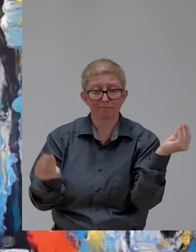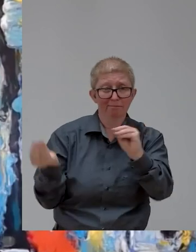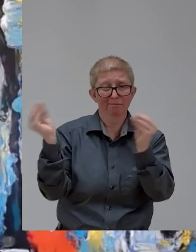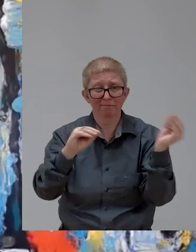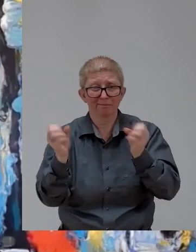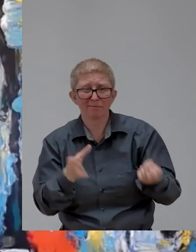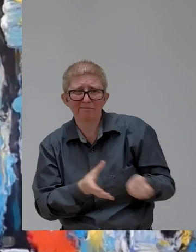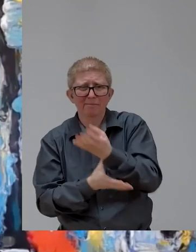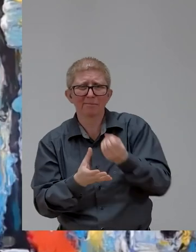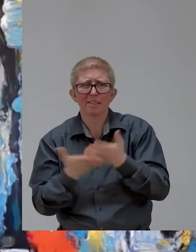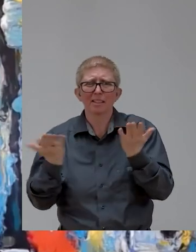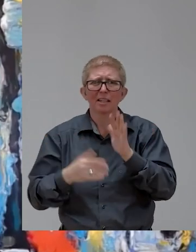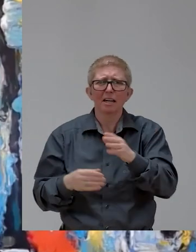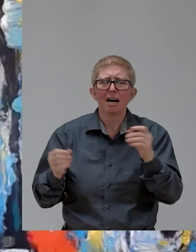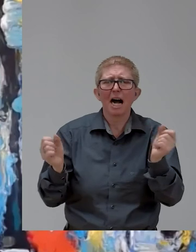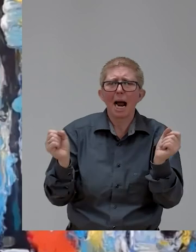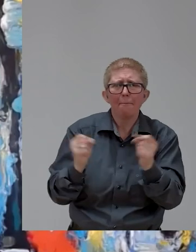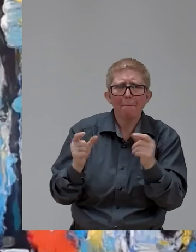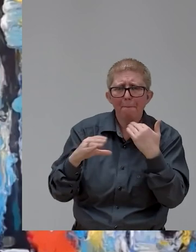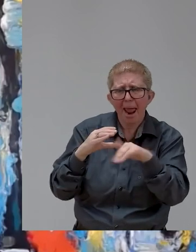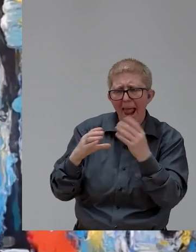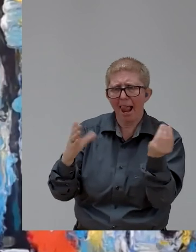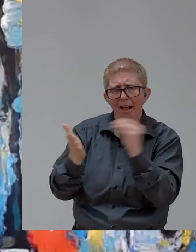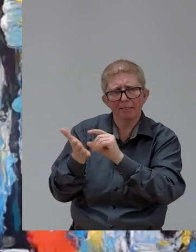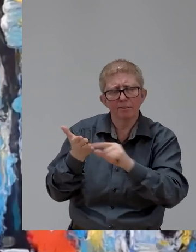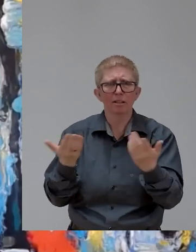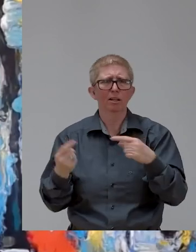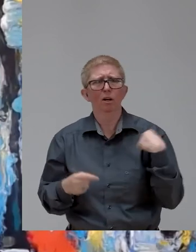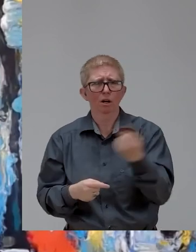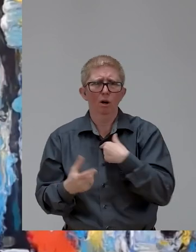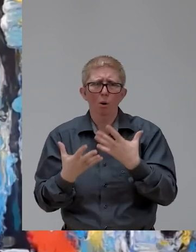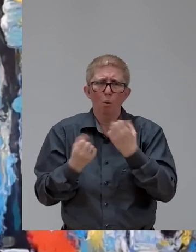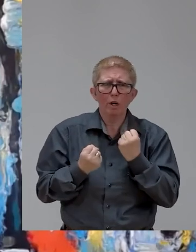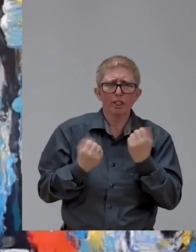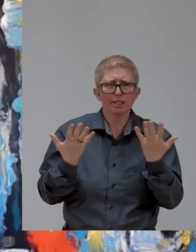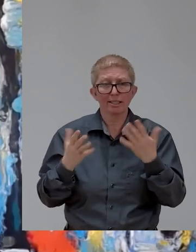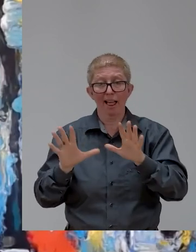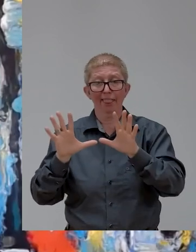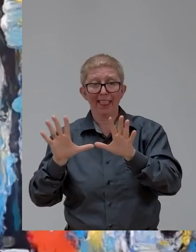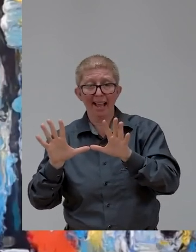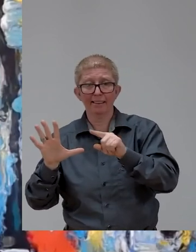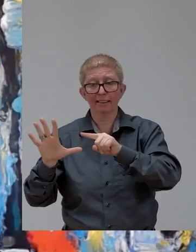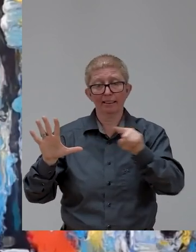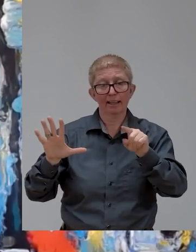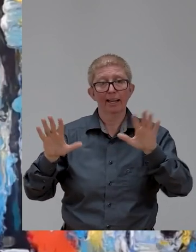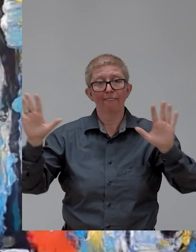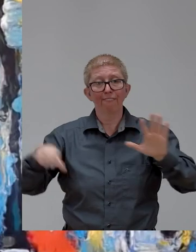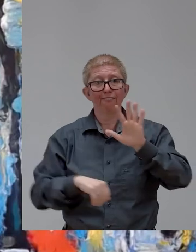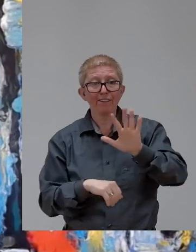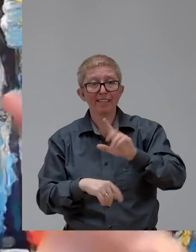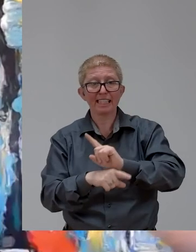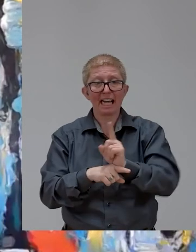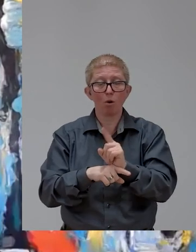email address. We want 10 to 15-second videos of your dreams or your tips.